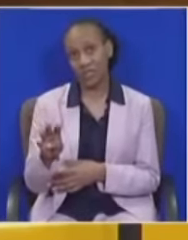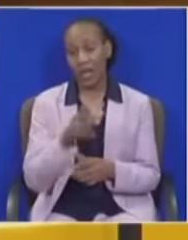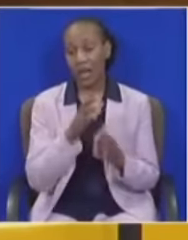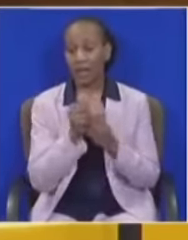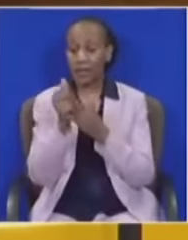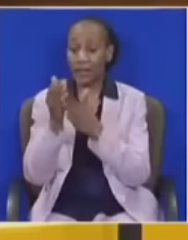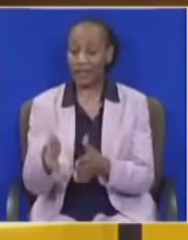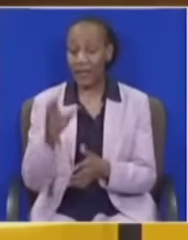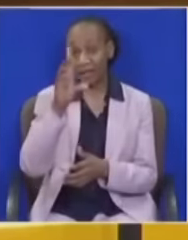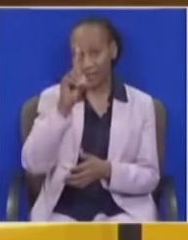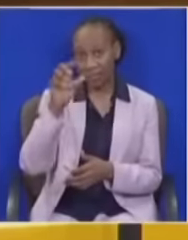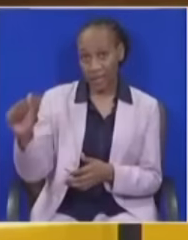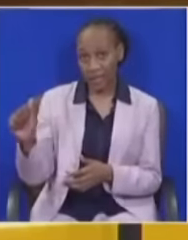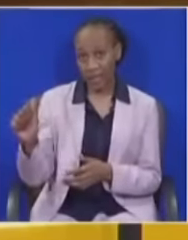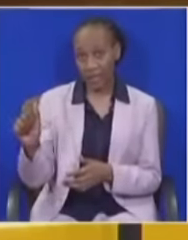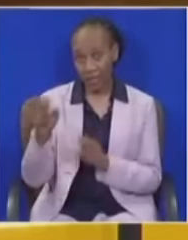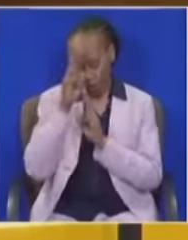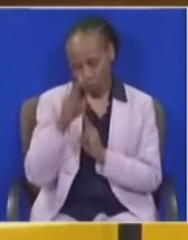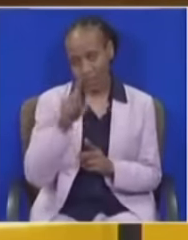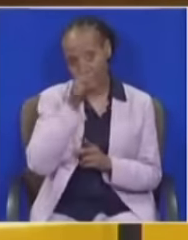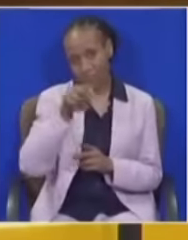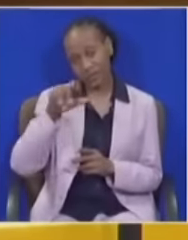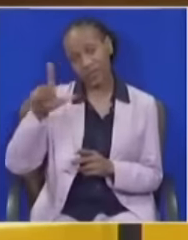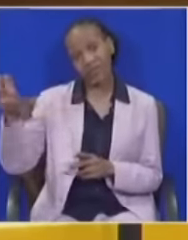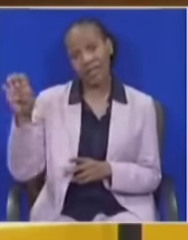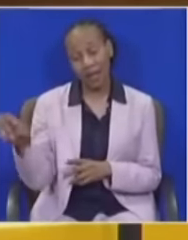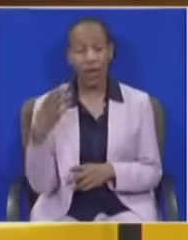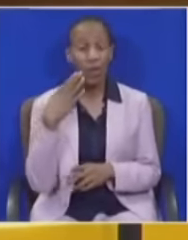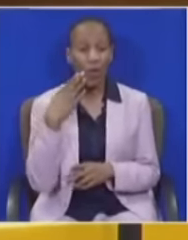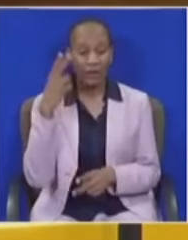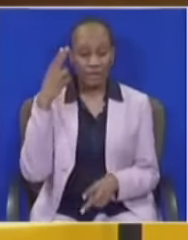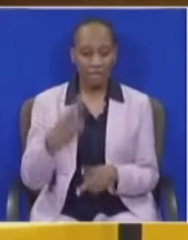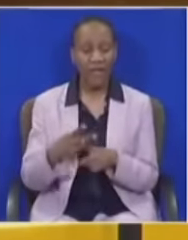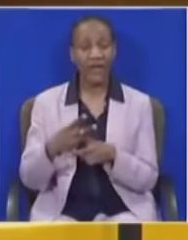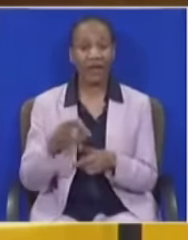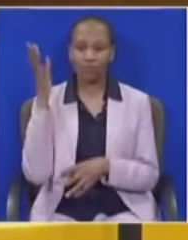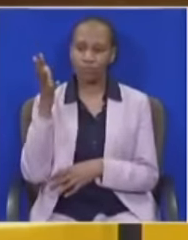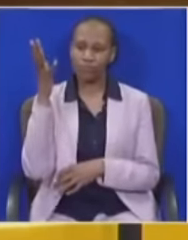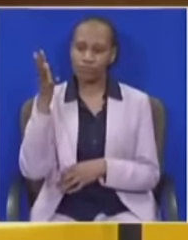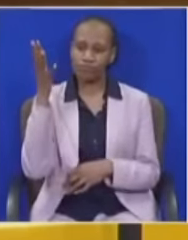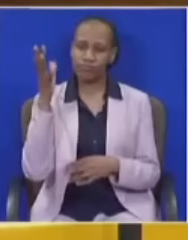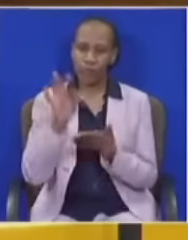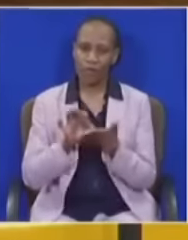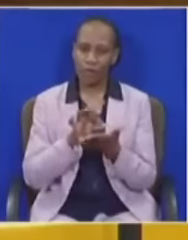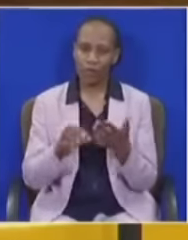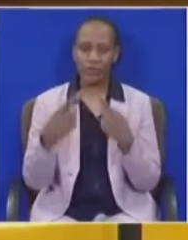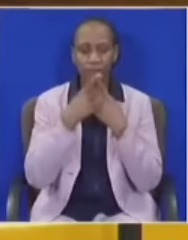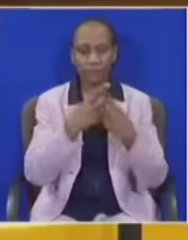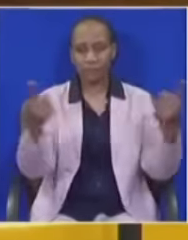the Democratic Alliance, Honorable Helen Zill, while making her final election campaign, called to the voters,